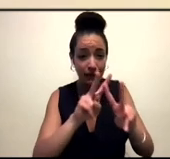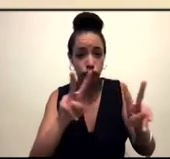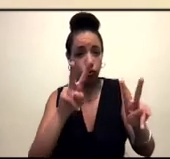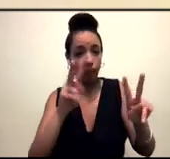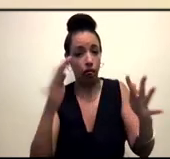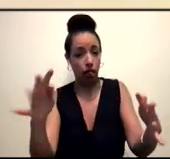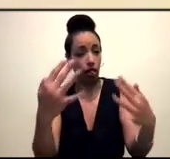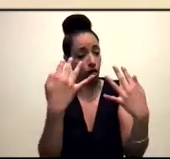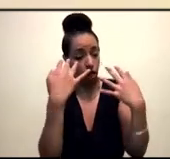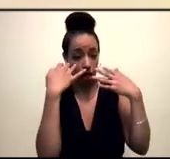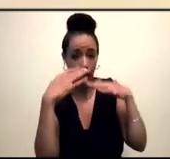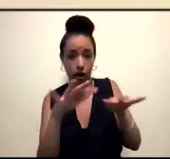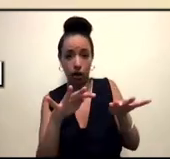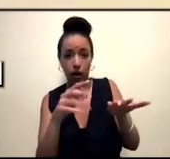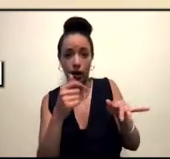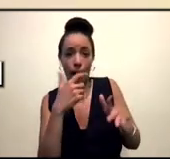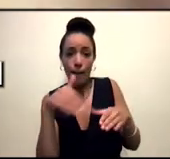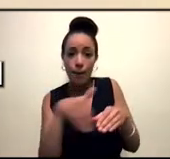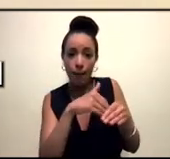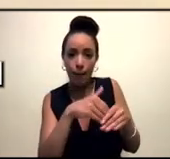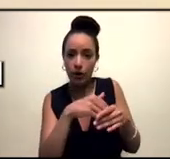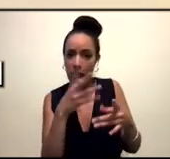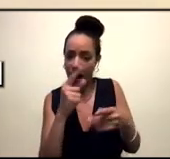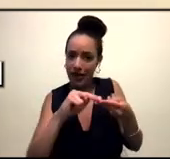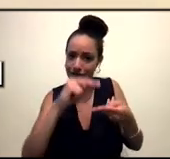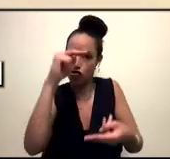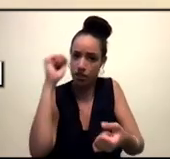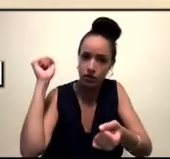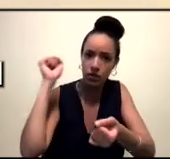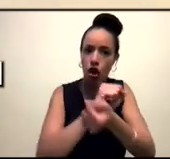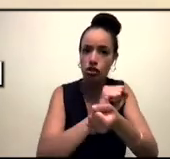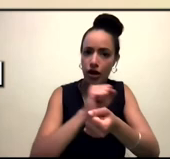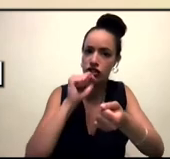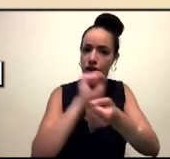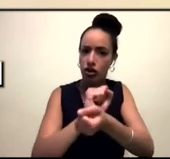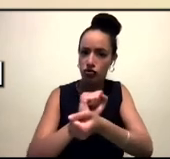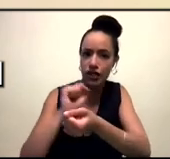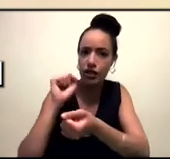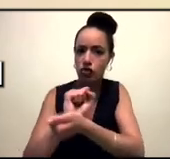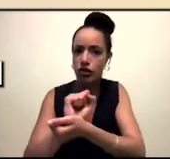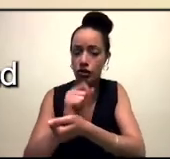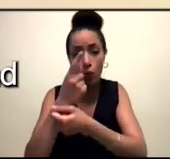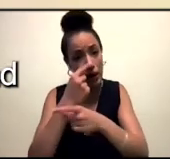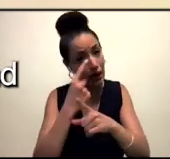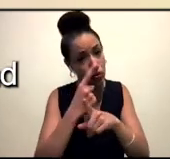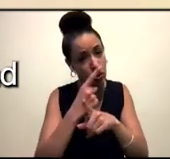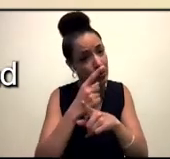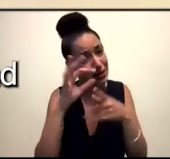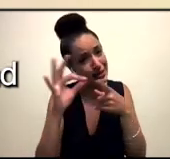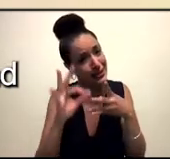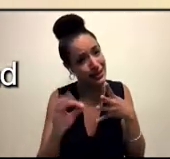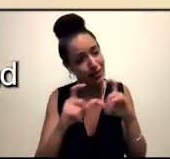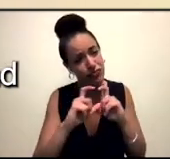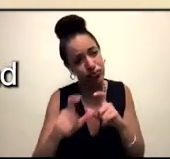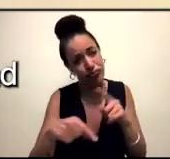face increased incarceration. Um, and, and anyway, I mean, we can go on and on about specific material conditions, but that like, those are the things